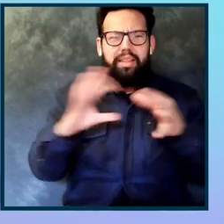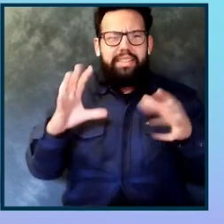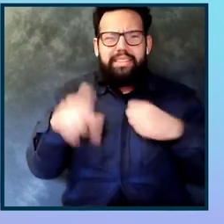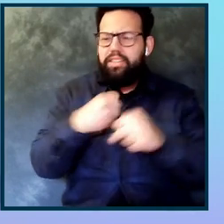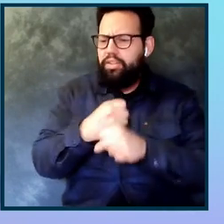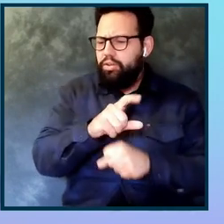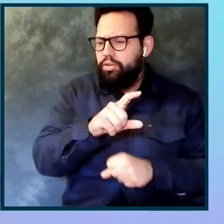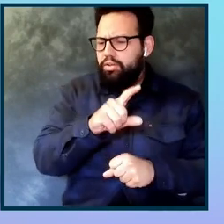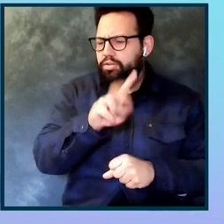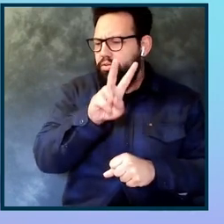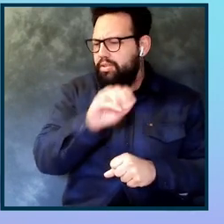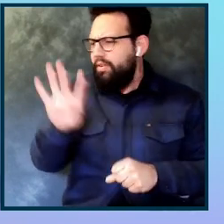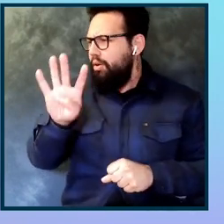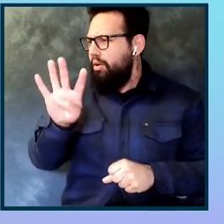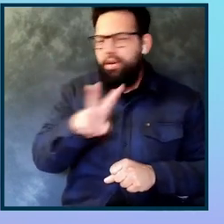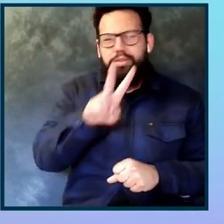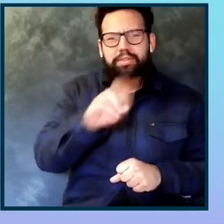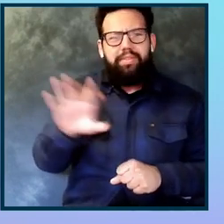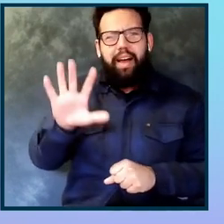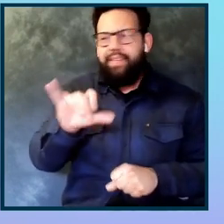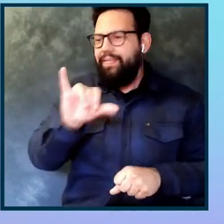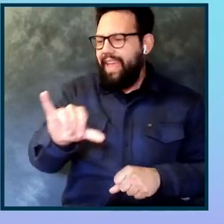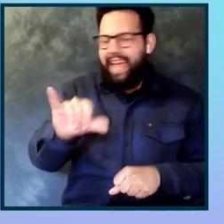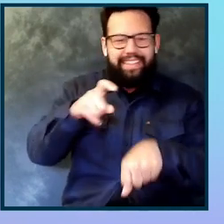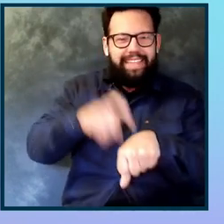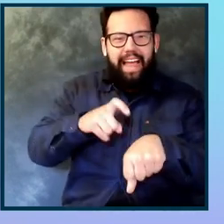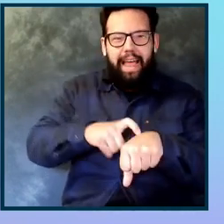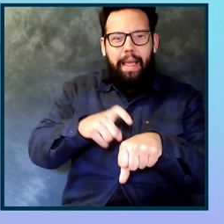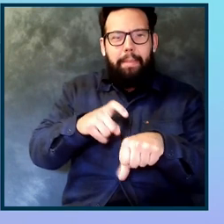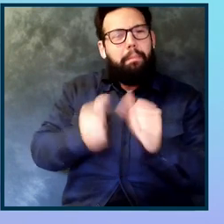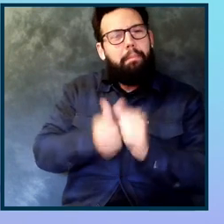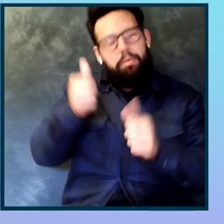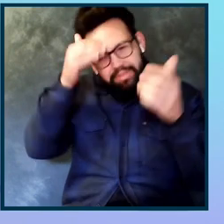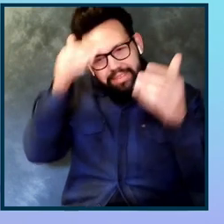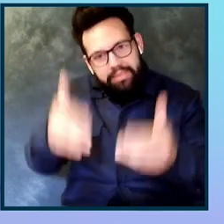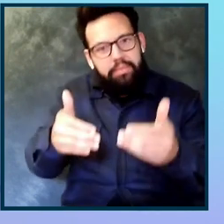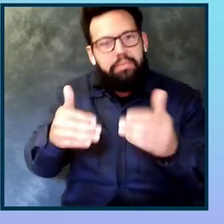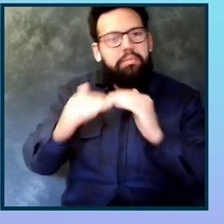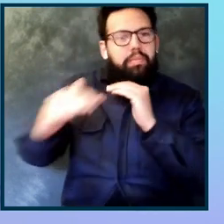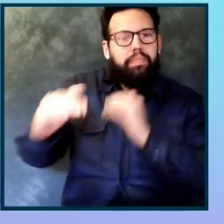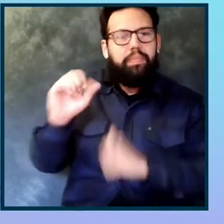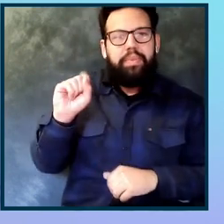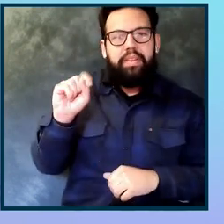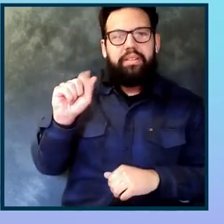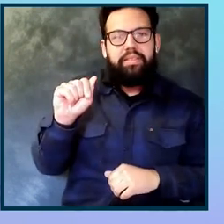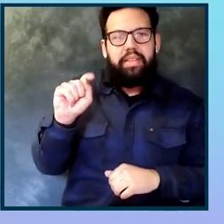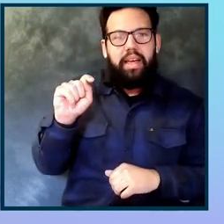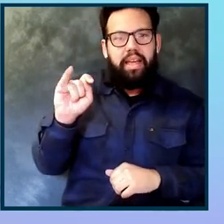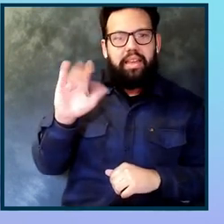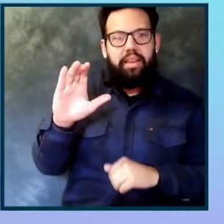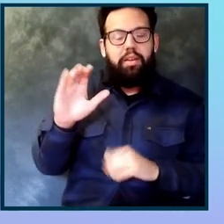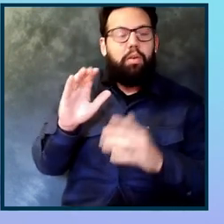In that version, it was all about static websites. So as we look into monitoring for the